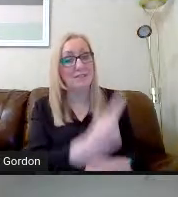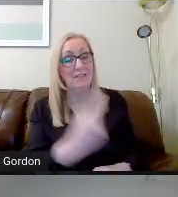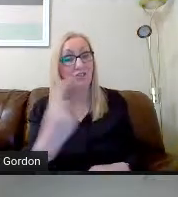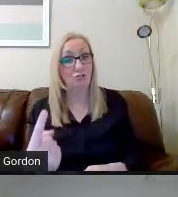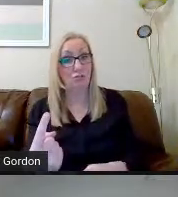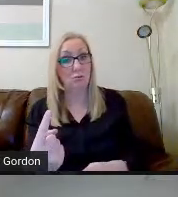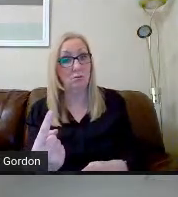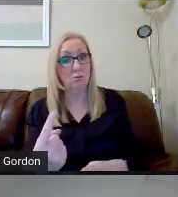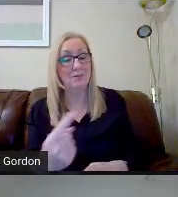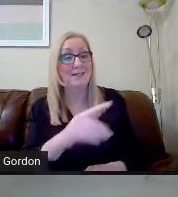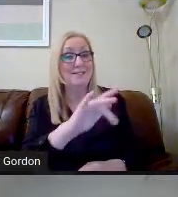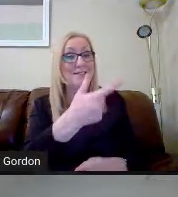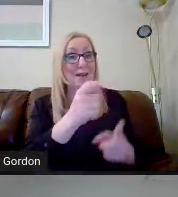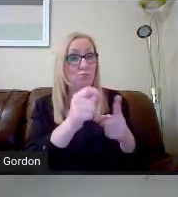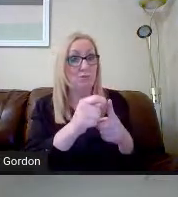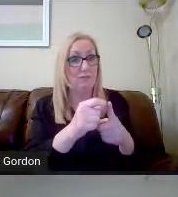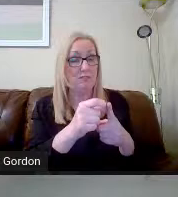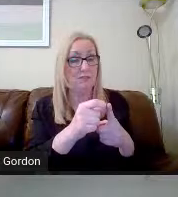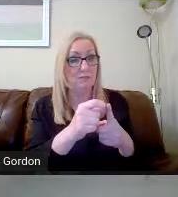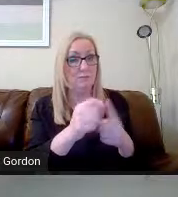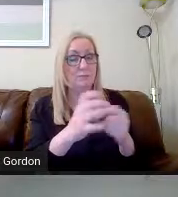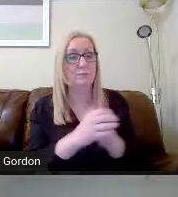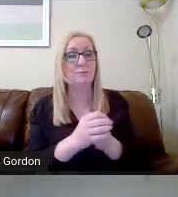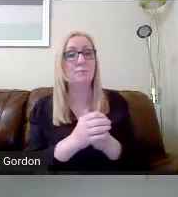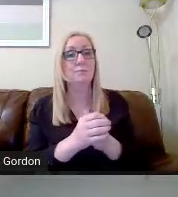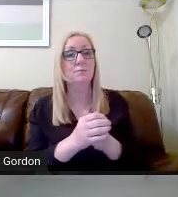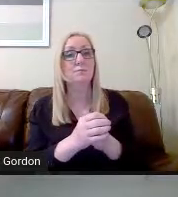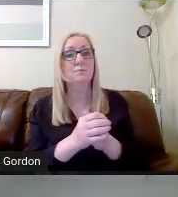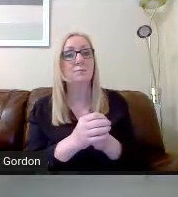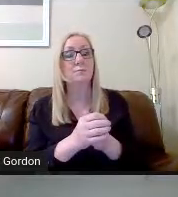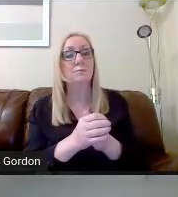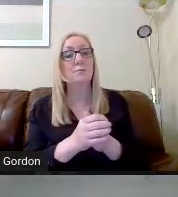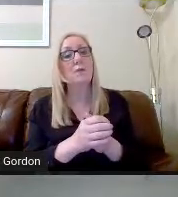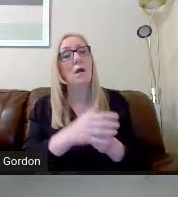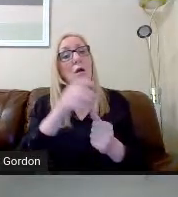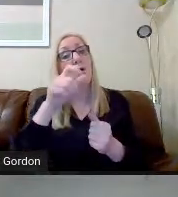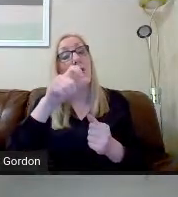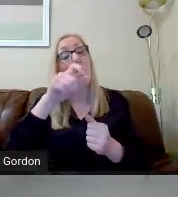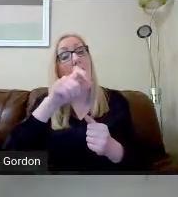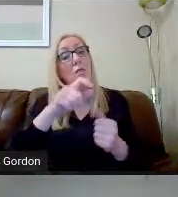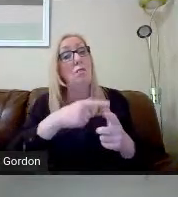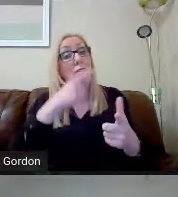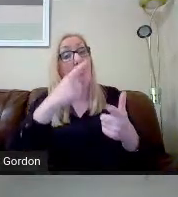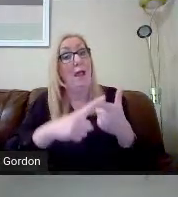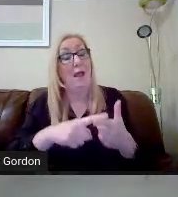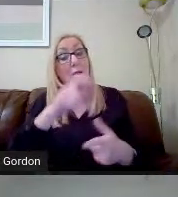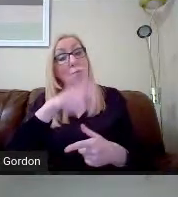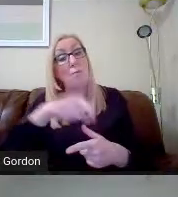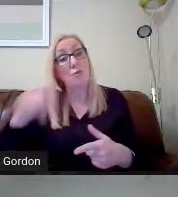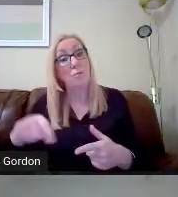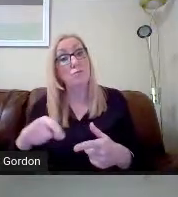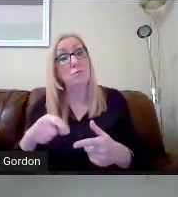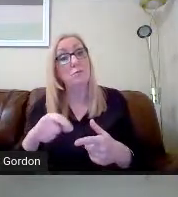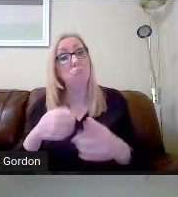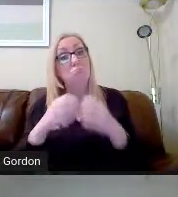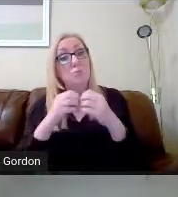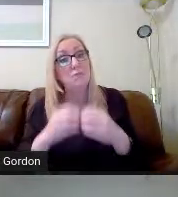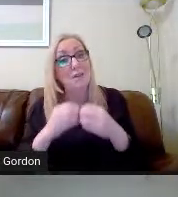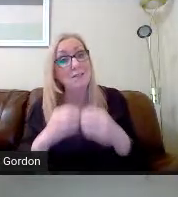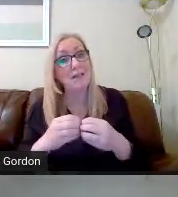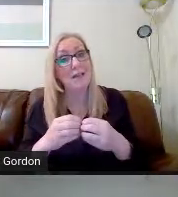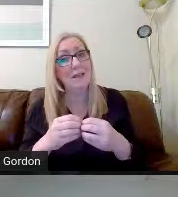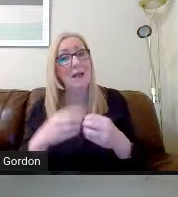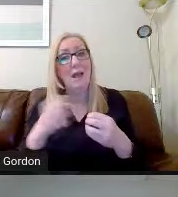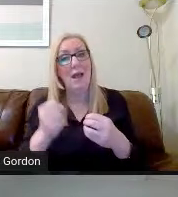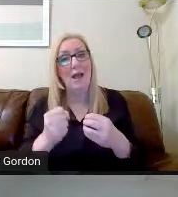giving 10 periods. Pupils then do or then study or take a further